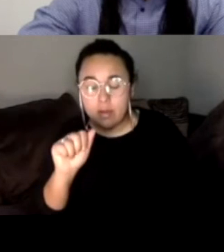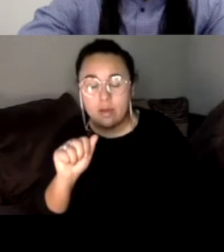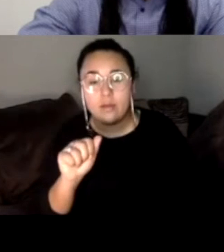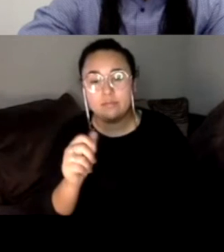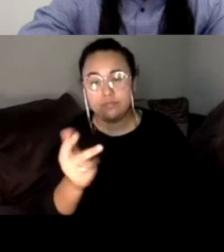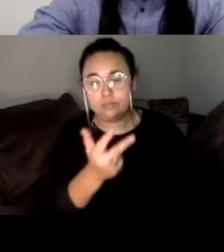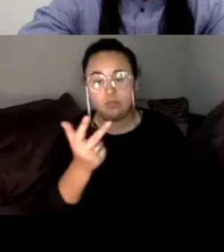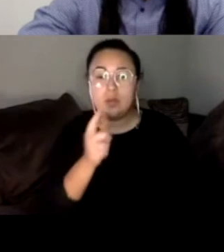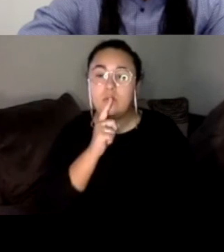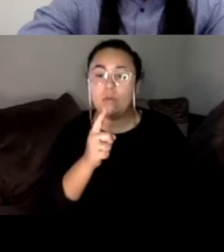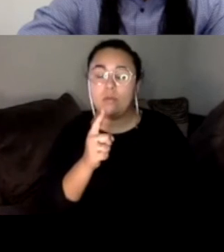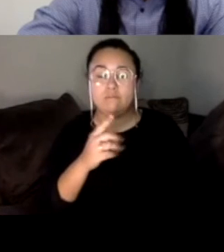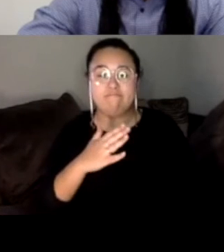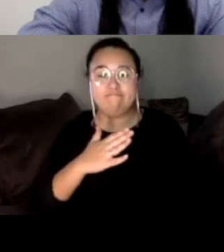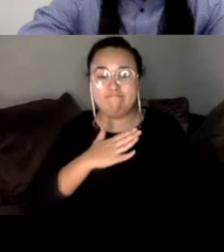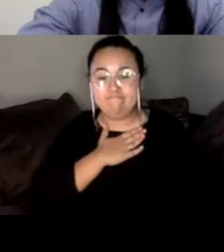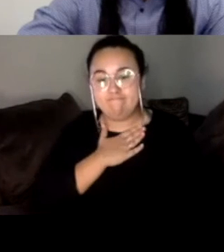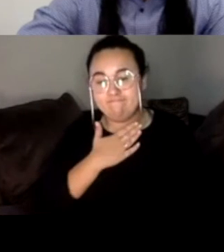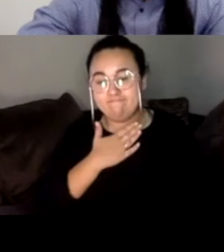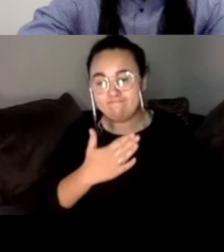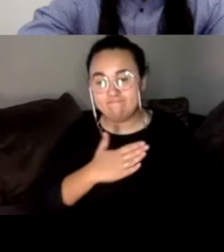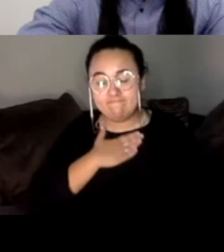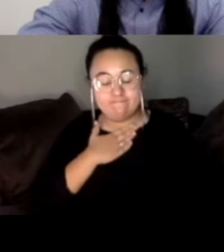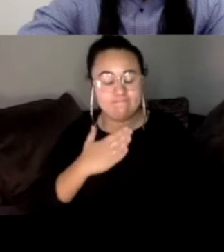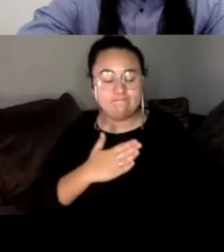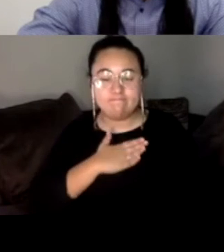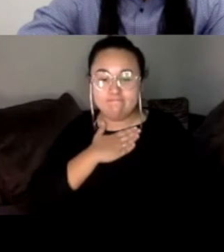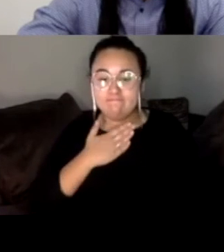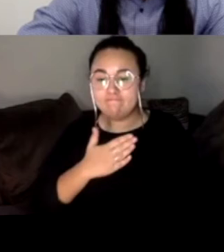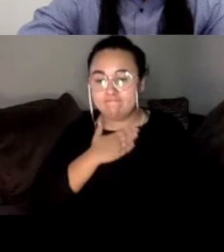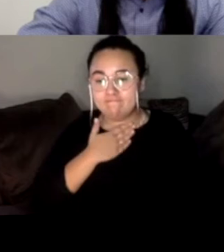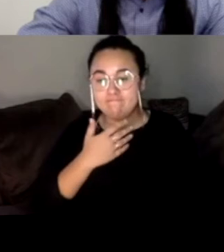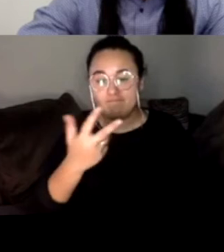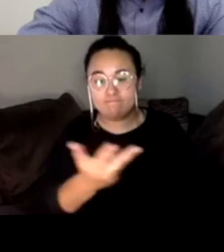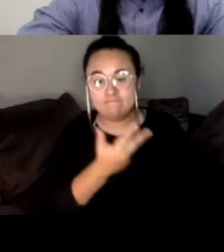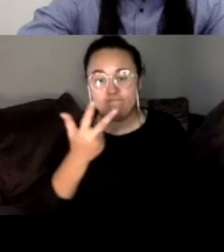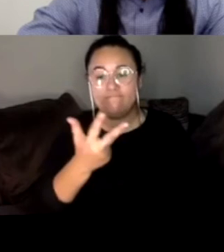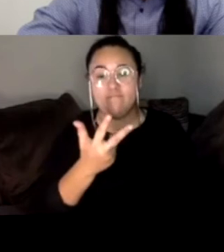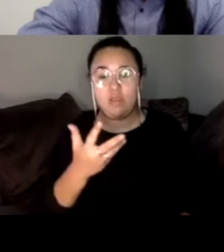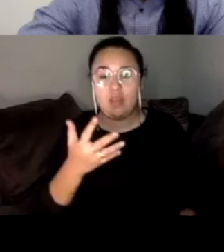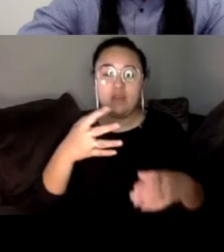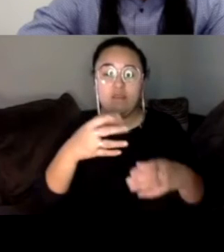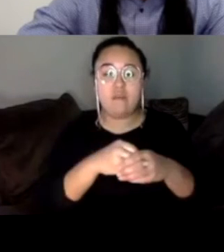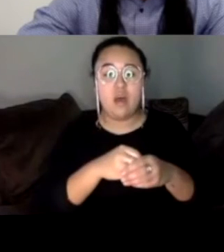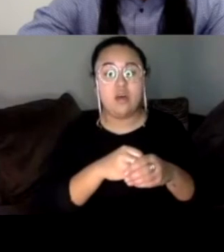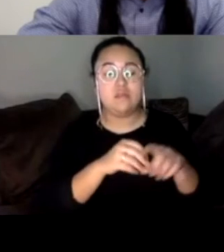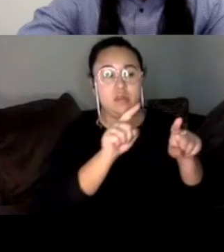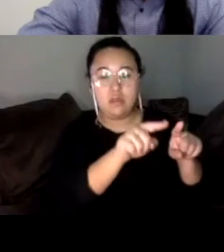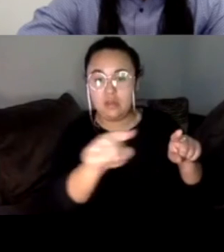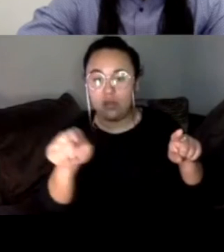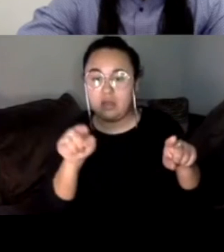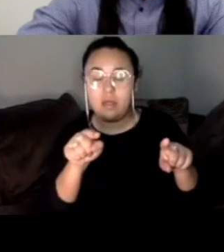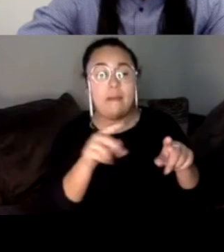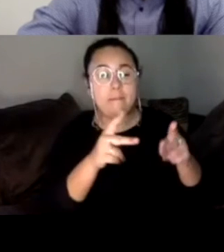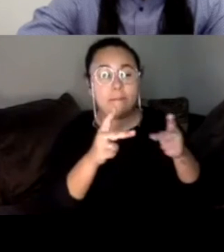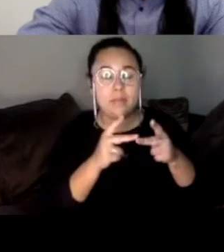I'm so glad that, um, you are engaged in the places that are going to make the biggest difference. Because the truth